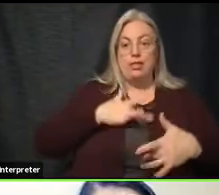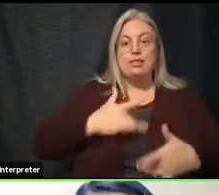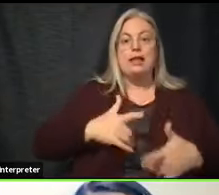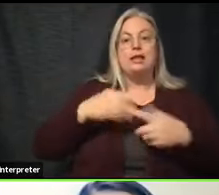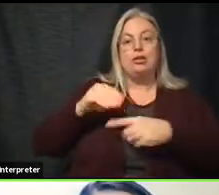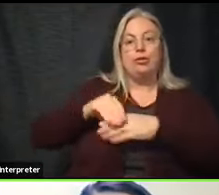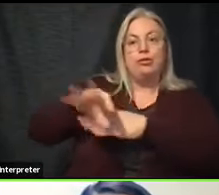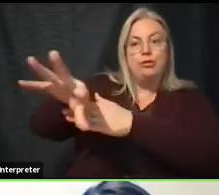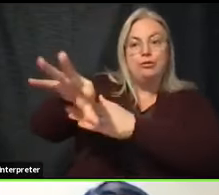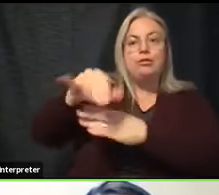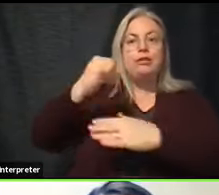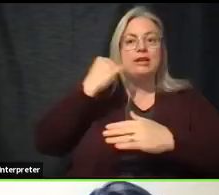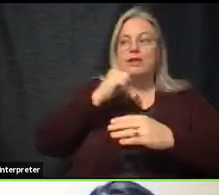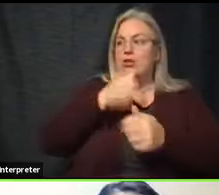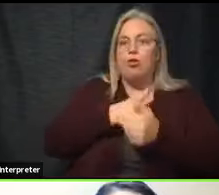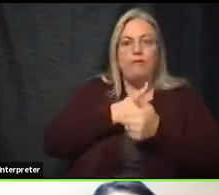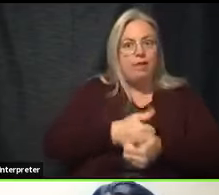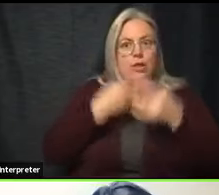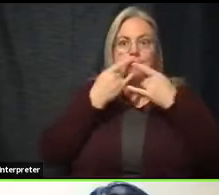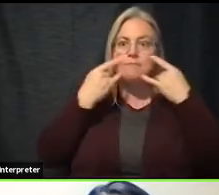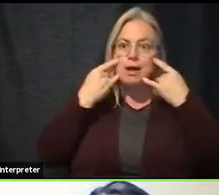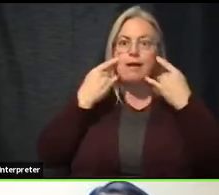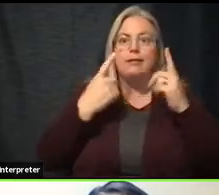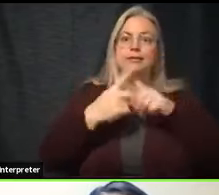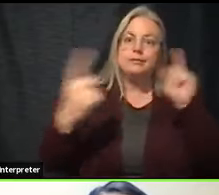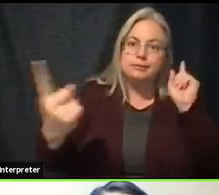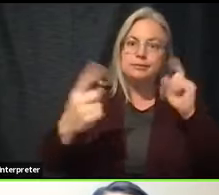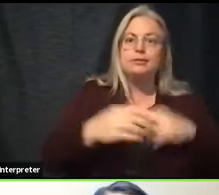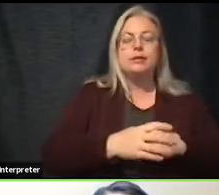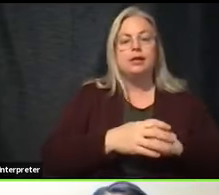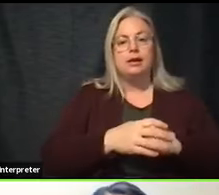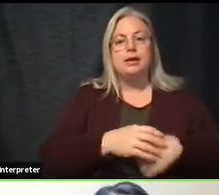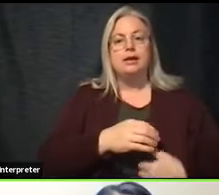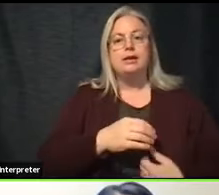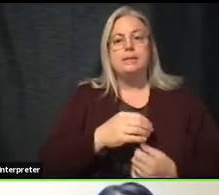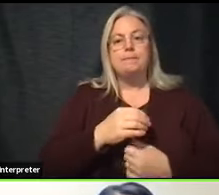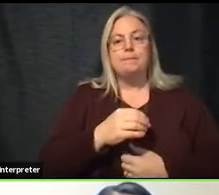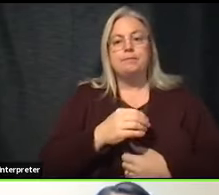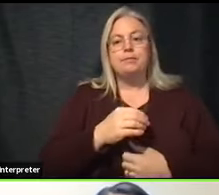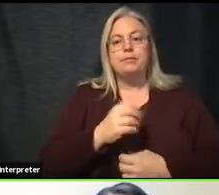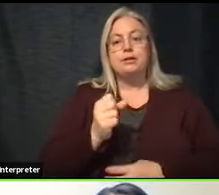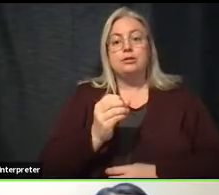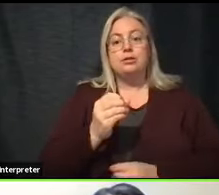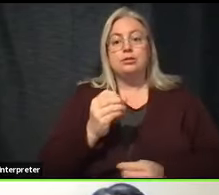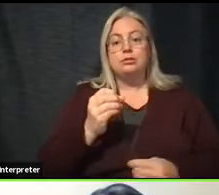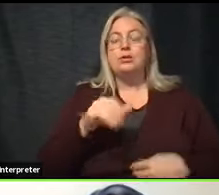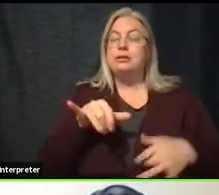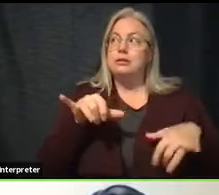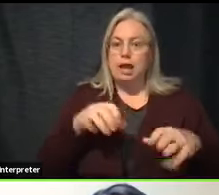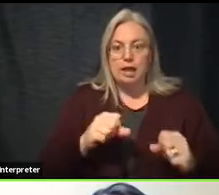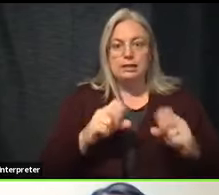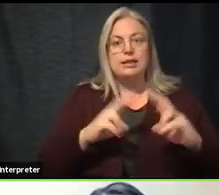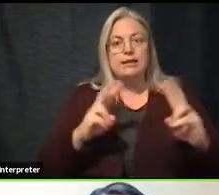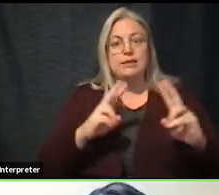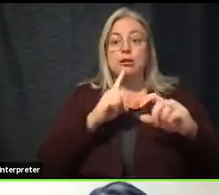on to you if I'm not doing all the things that we need to do with masking and distancing. And so while it is all very promising and our